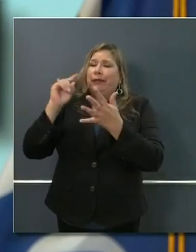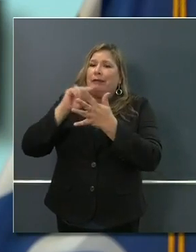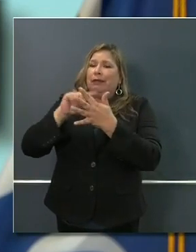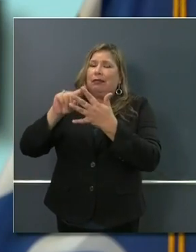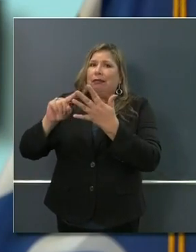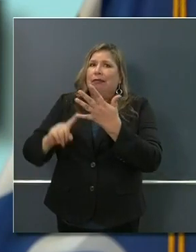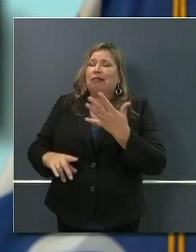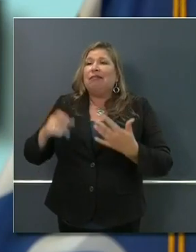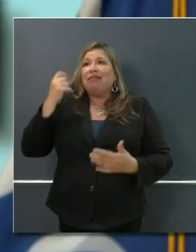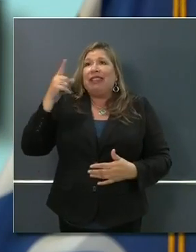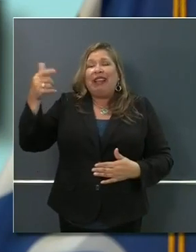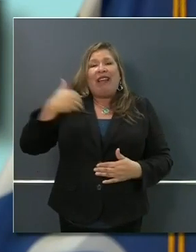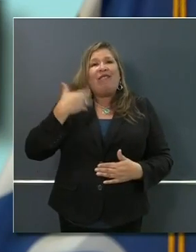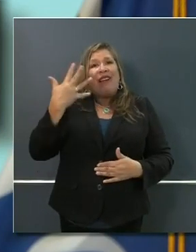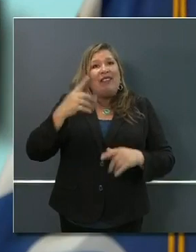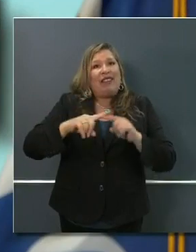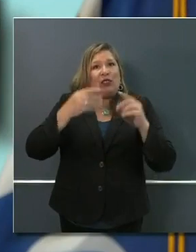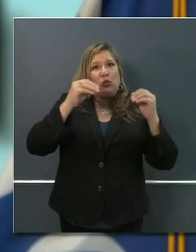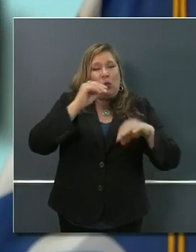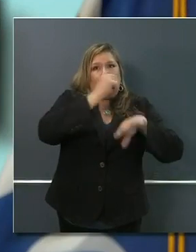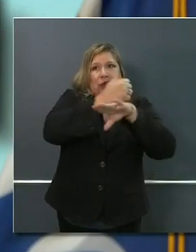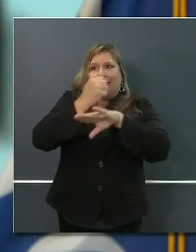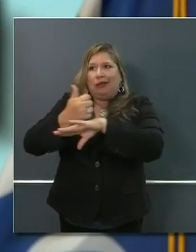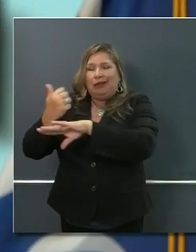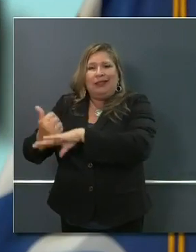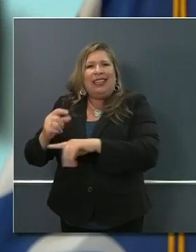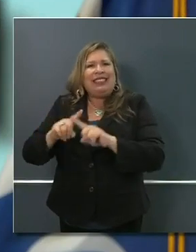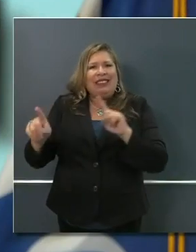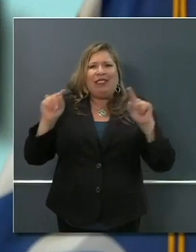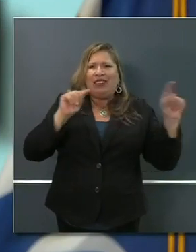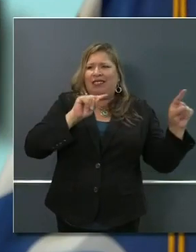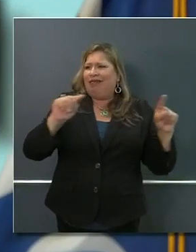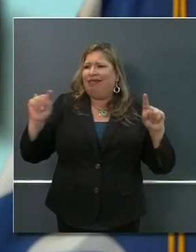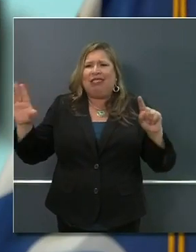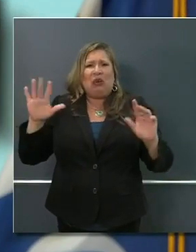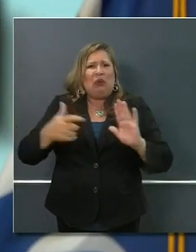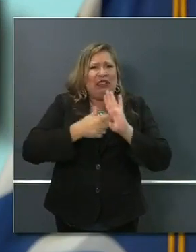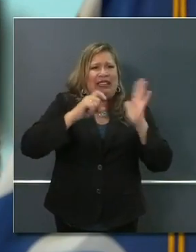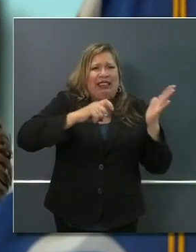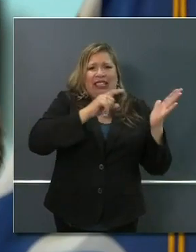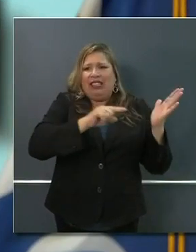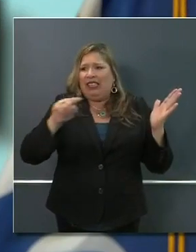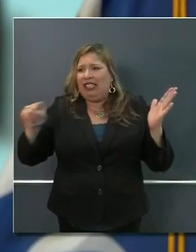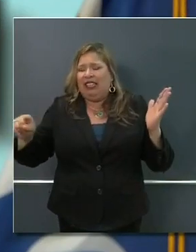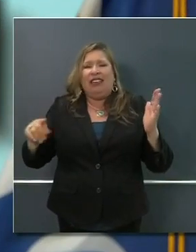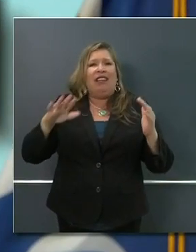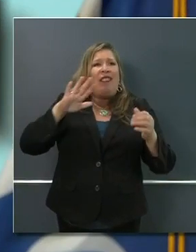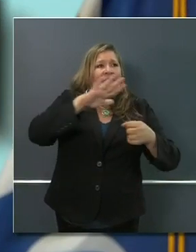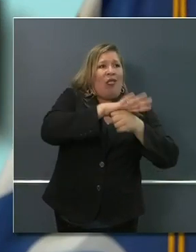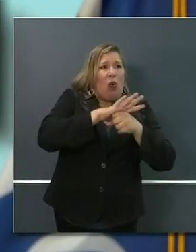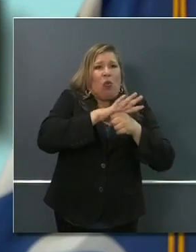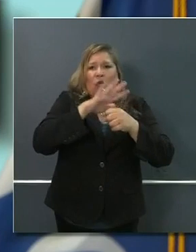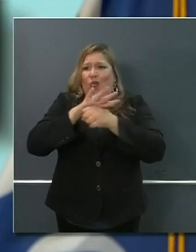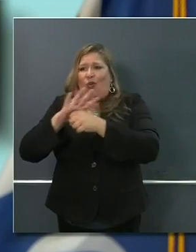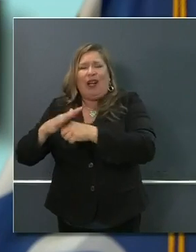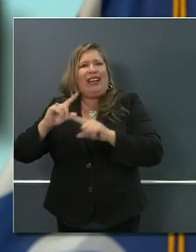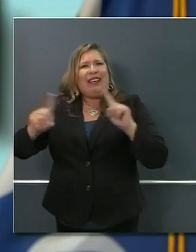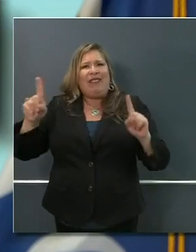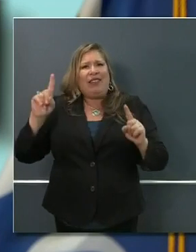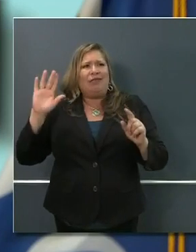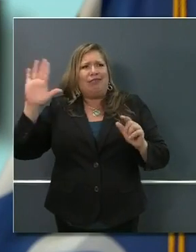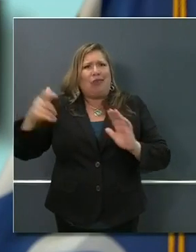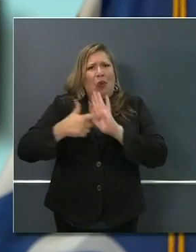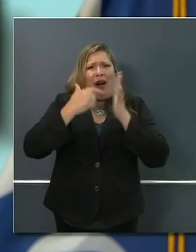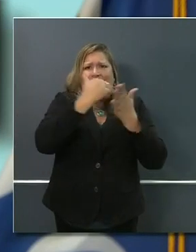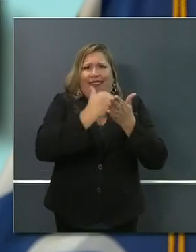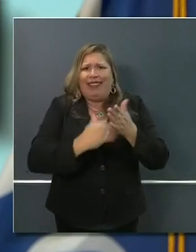different challenges, again, based on local conditions and local directives. That goes to the first part of your question. We're meeting in those